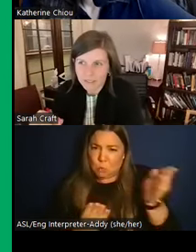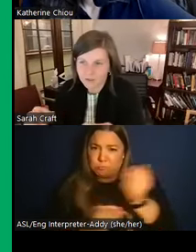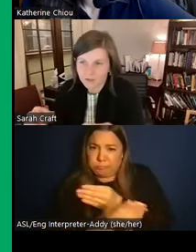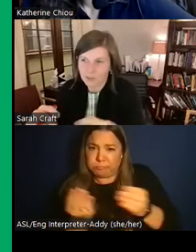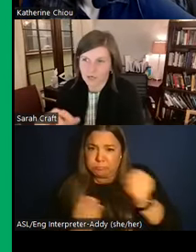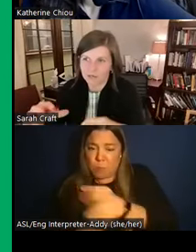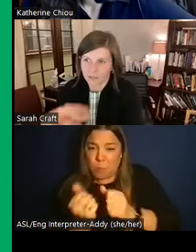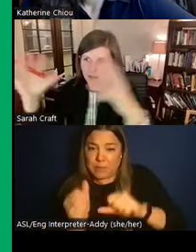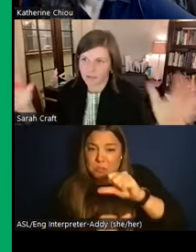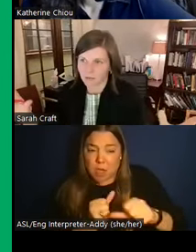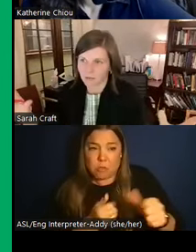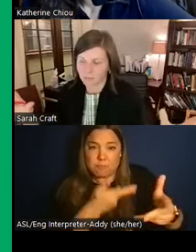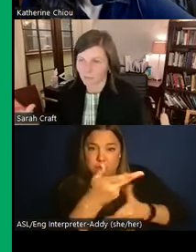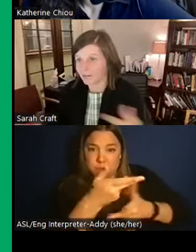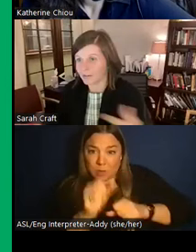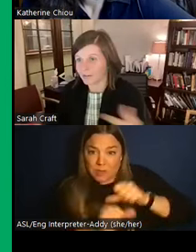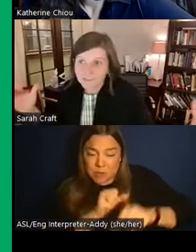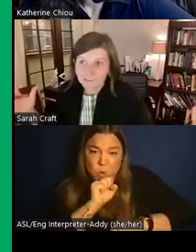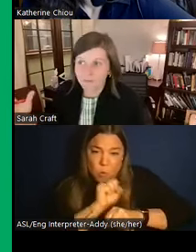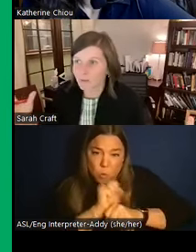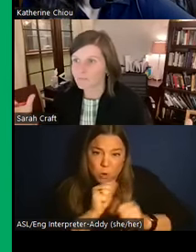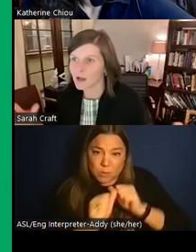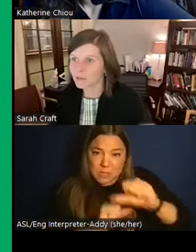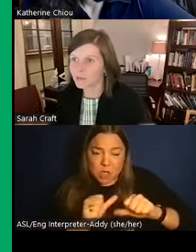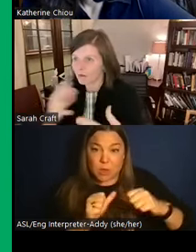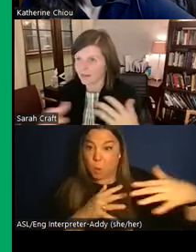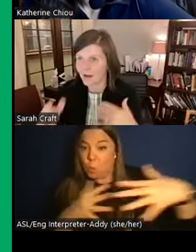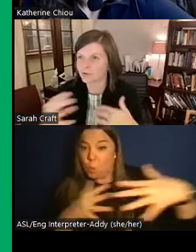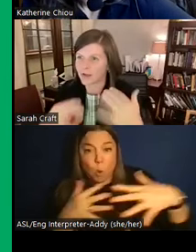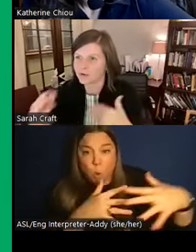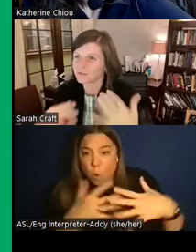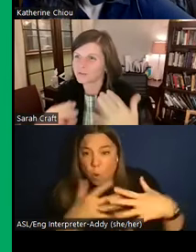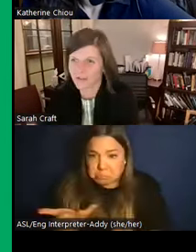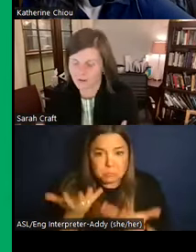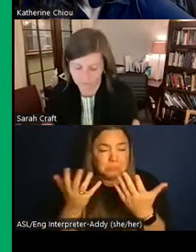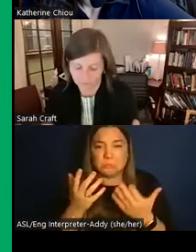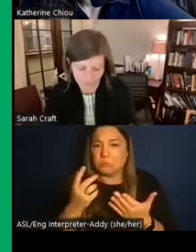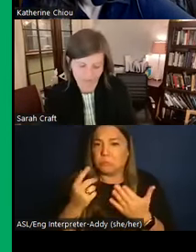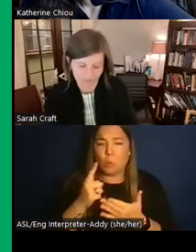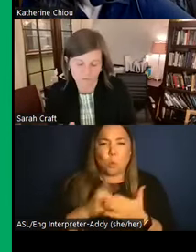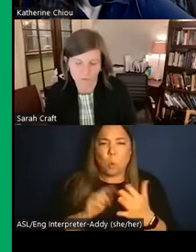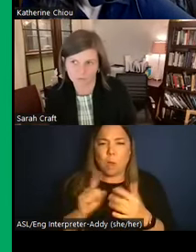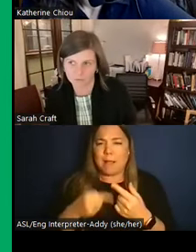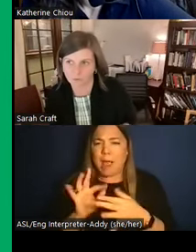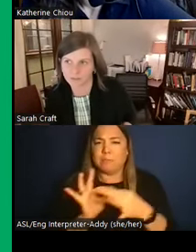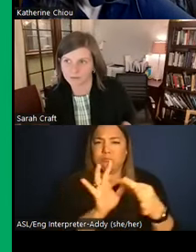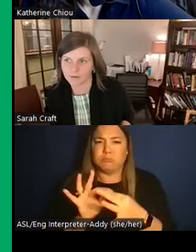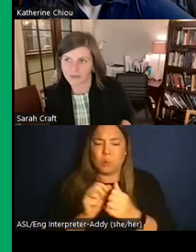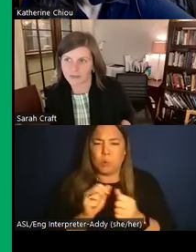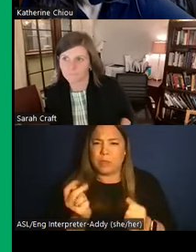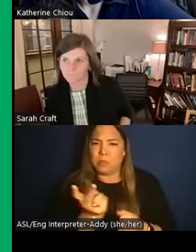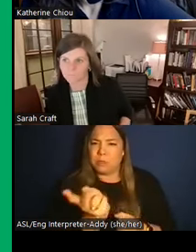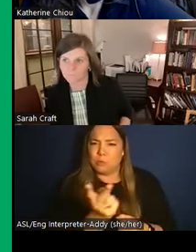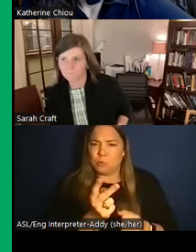working together? Or are they one defending from the other? And how do you think trade of these different types of foodstuffs work